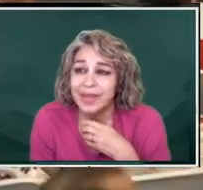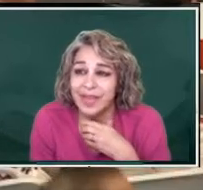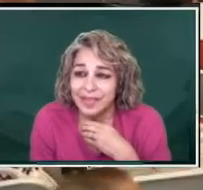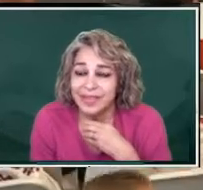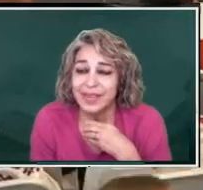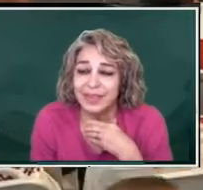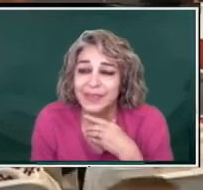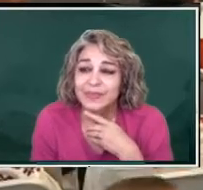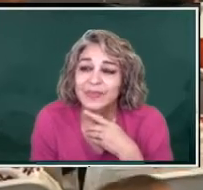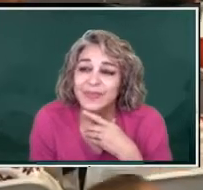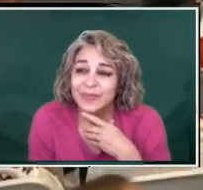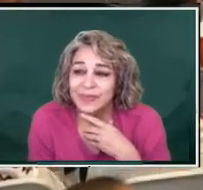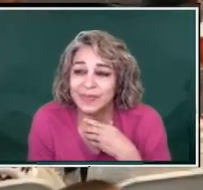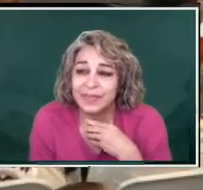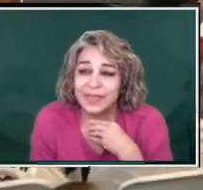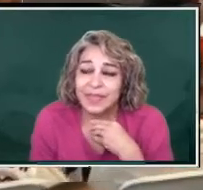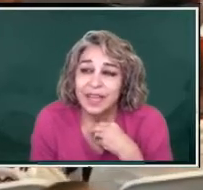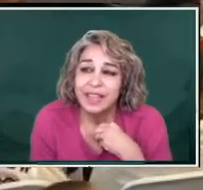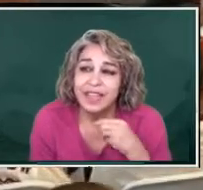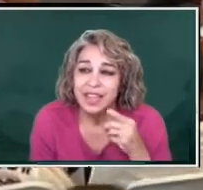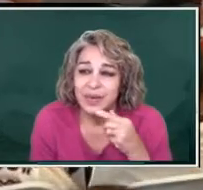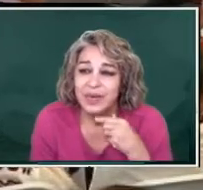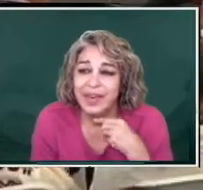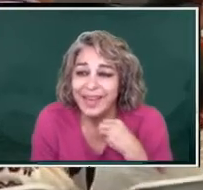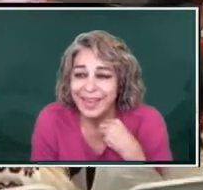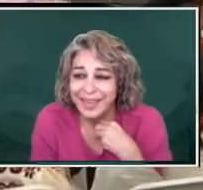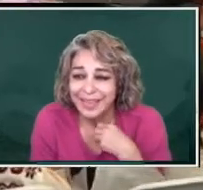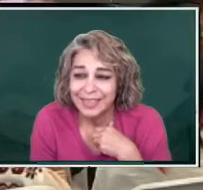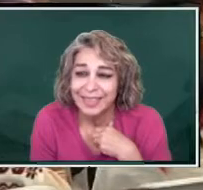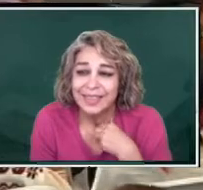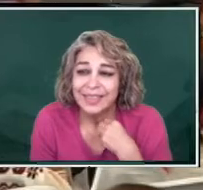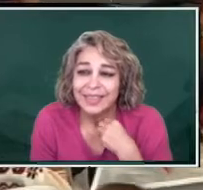Oh yes, you. And then you.